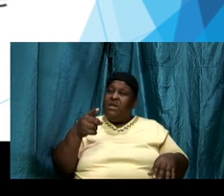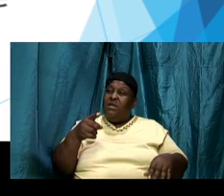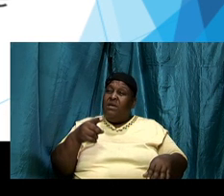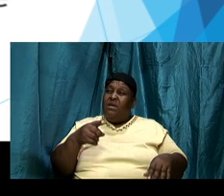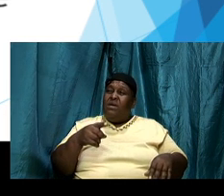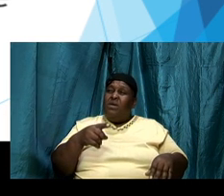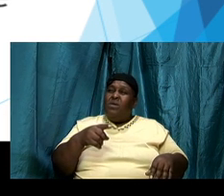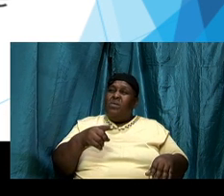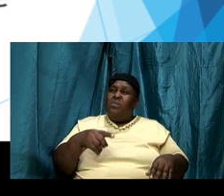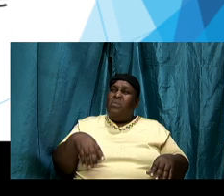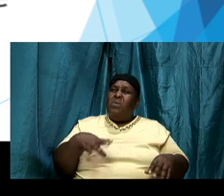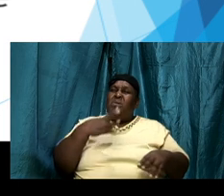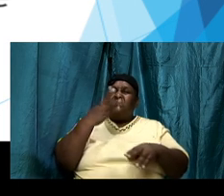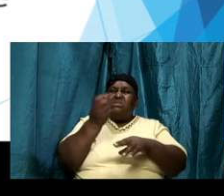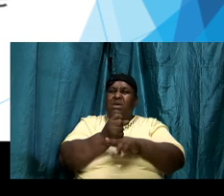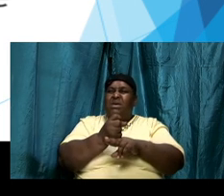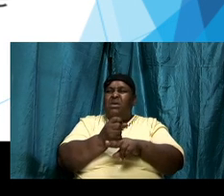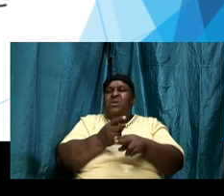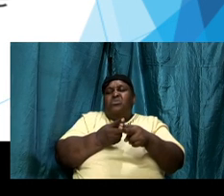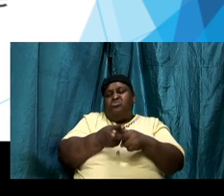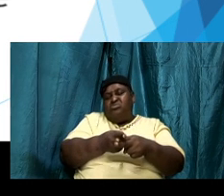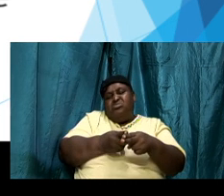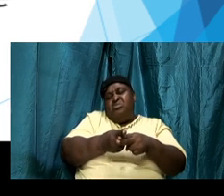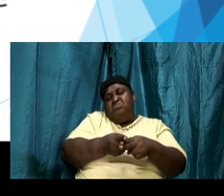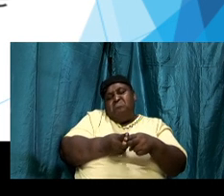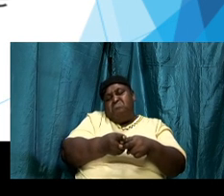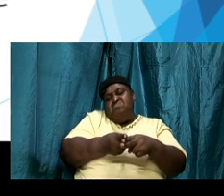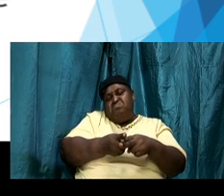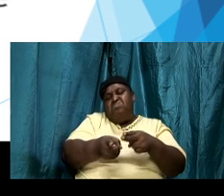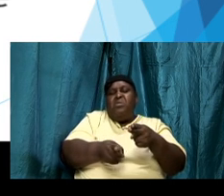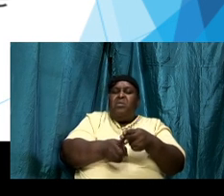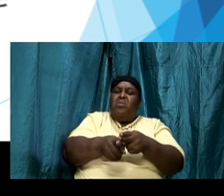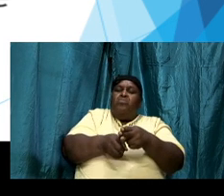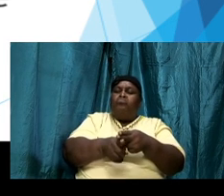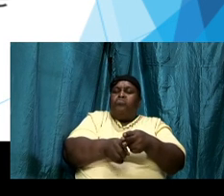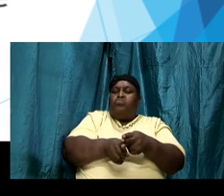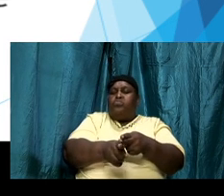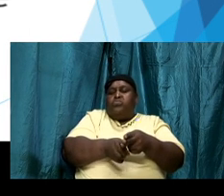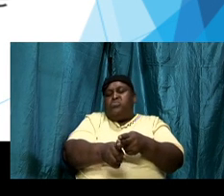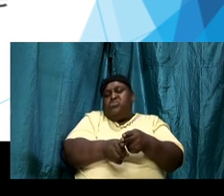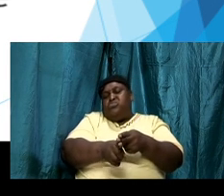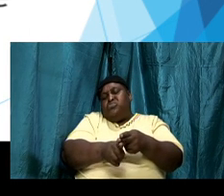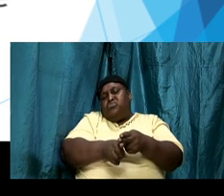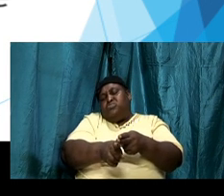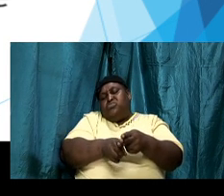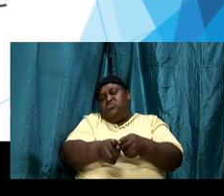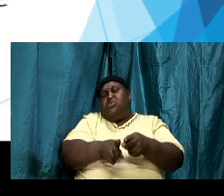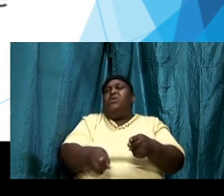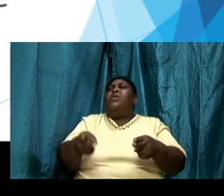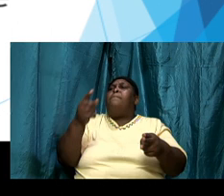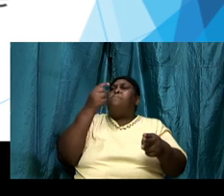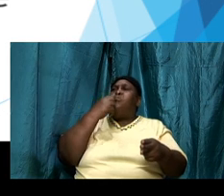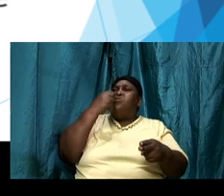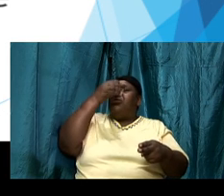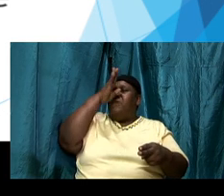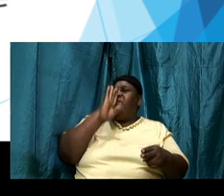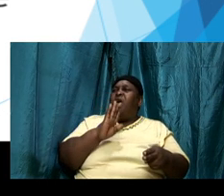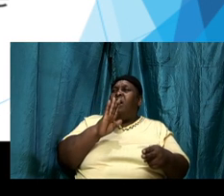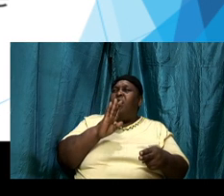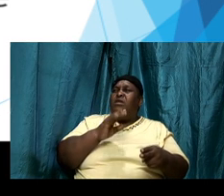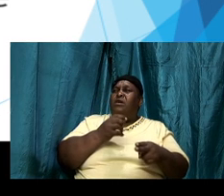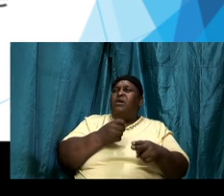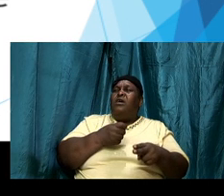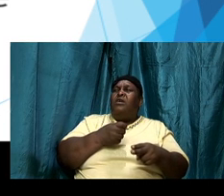are adding the other blade sharpening the other side and so from the mouth of God and from the mouth of man